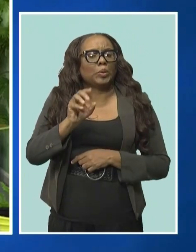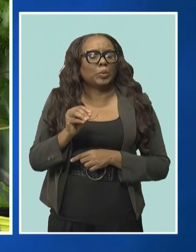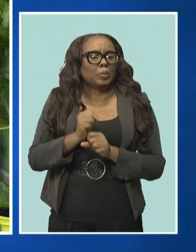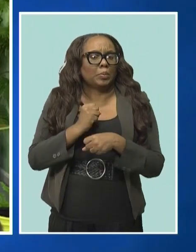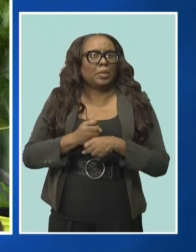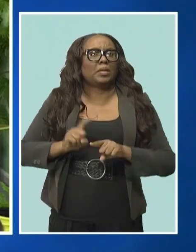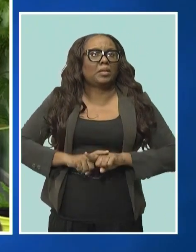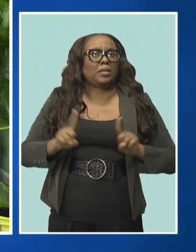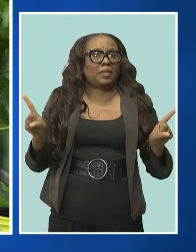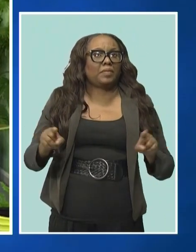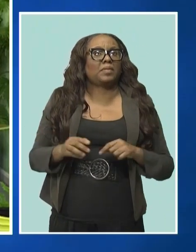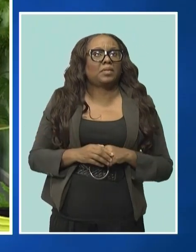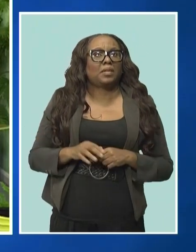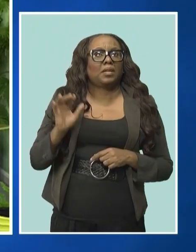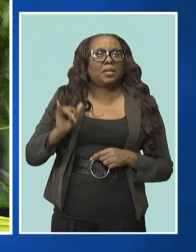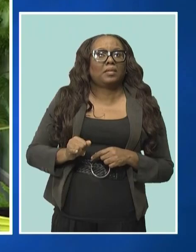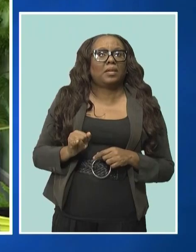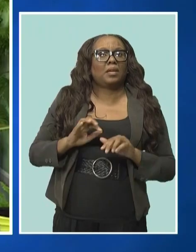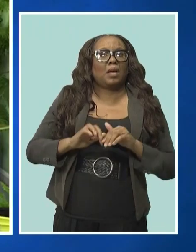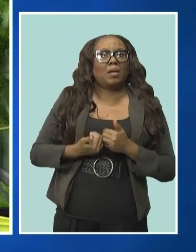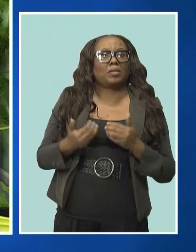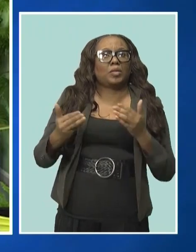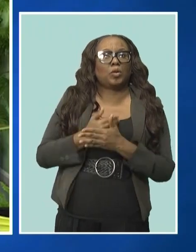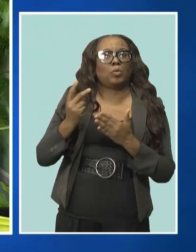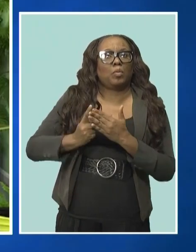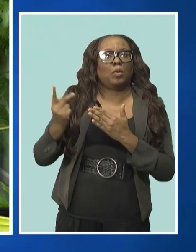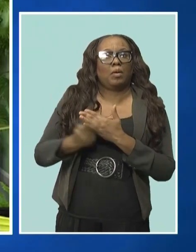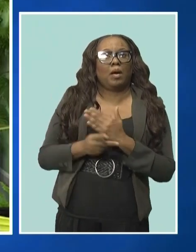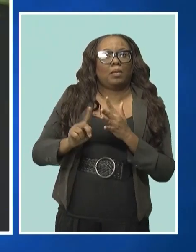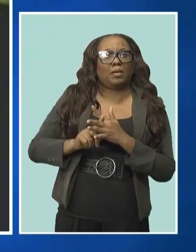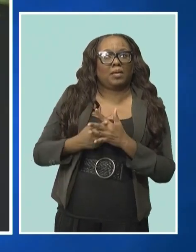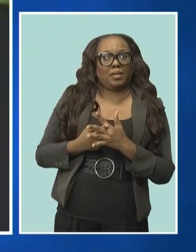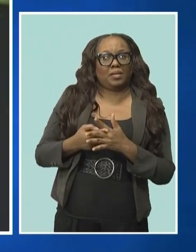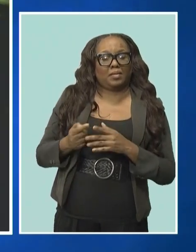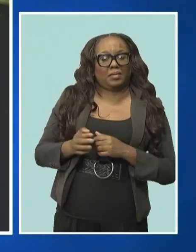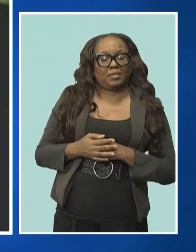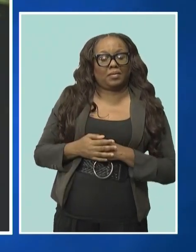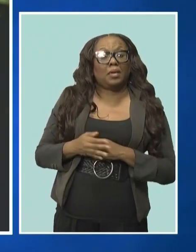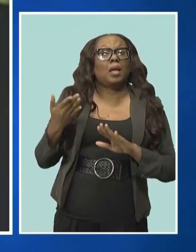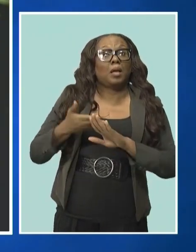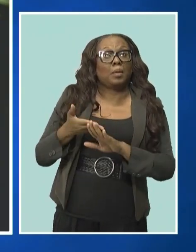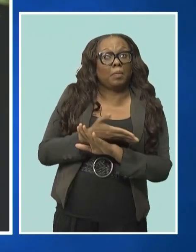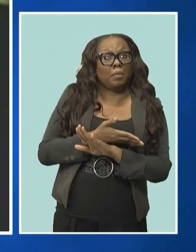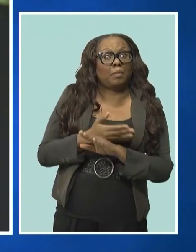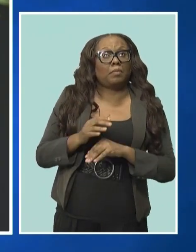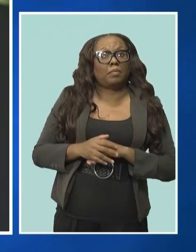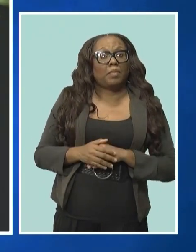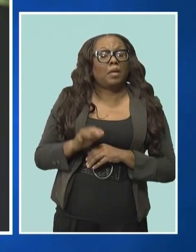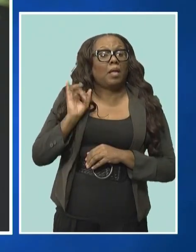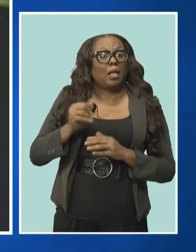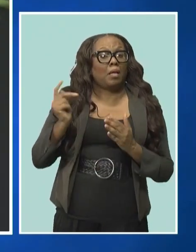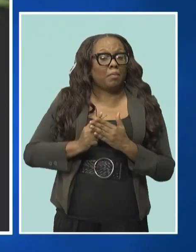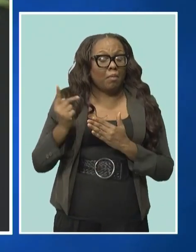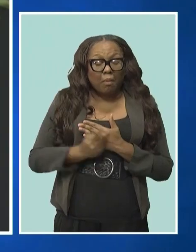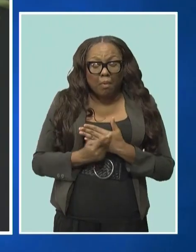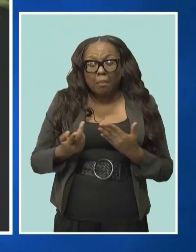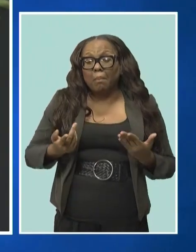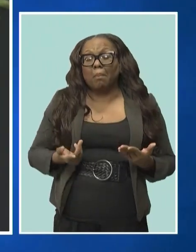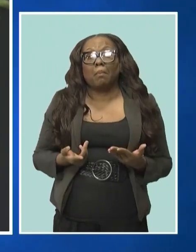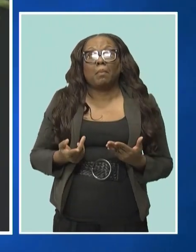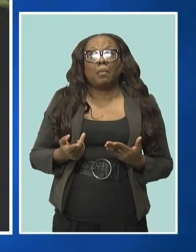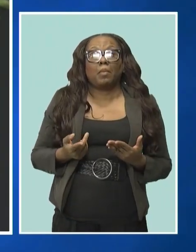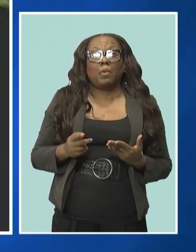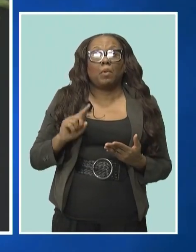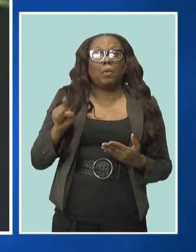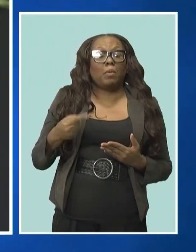genesis for how this EBB program came about. Now, originally, the Power to Make a Difference program really was just